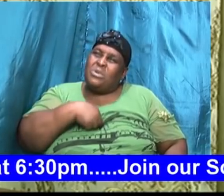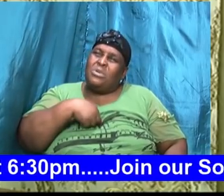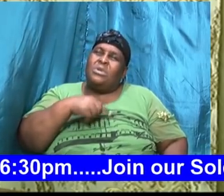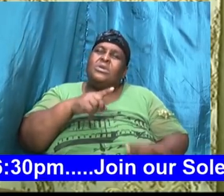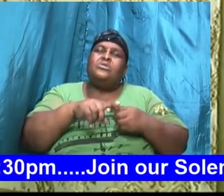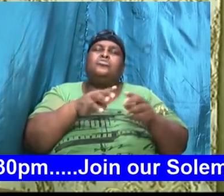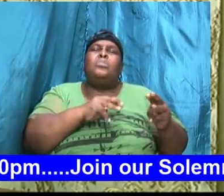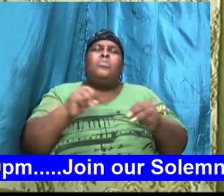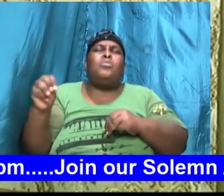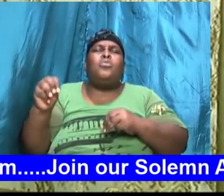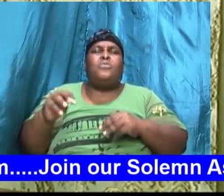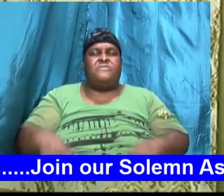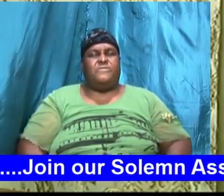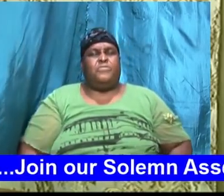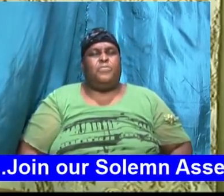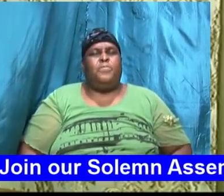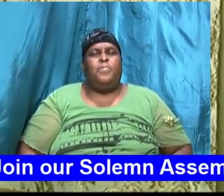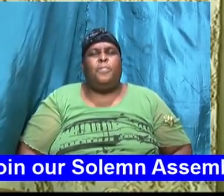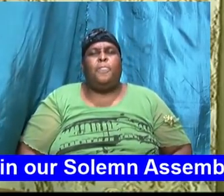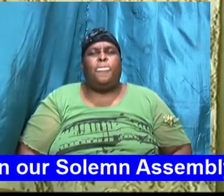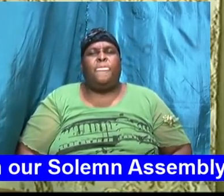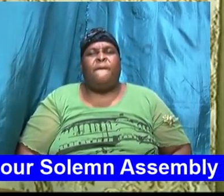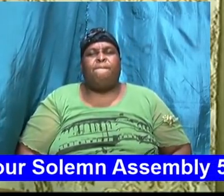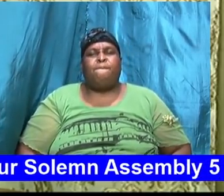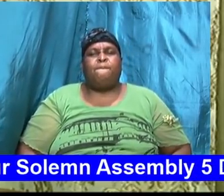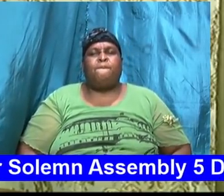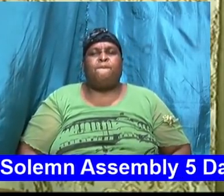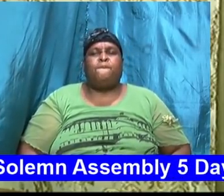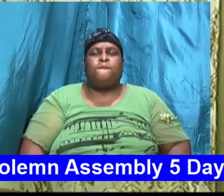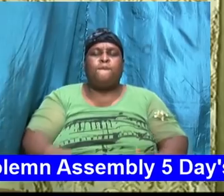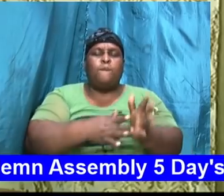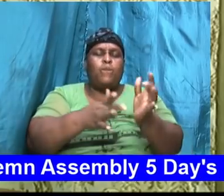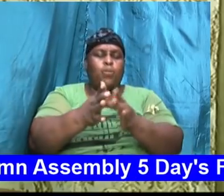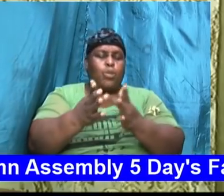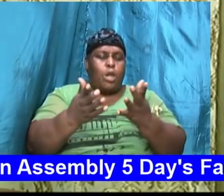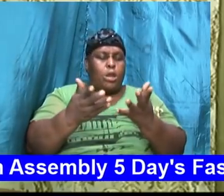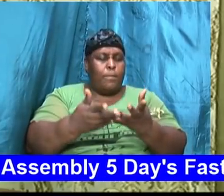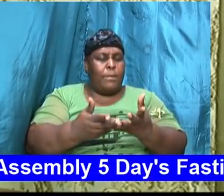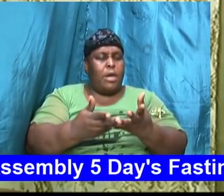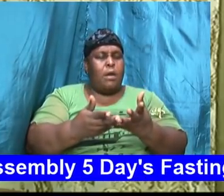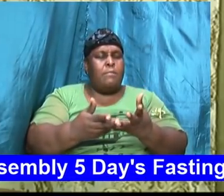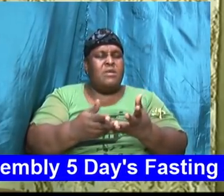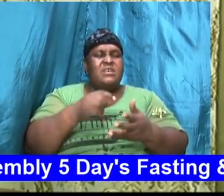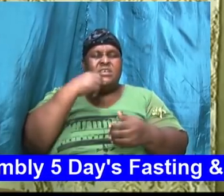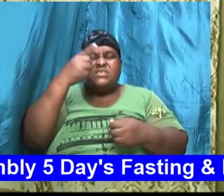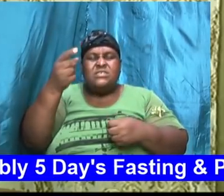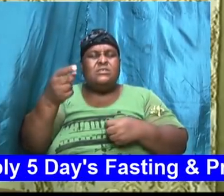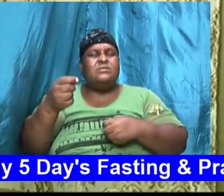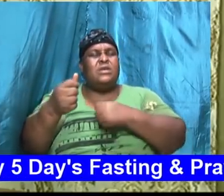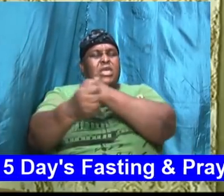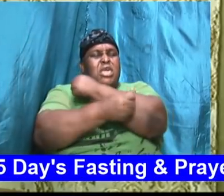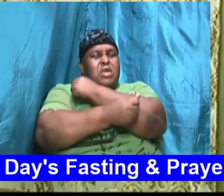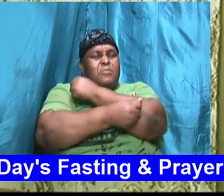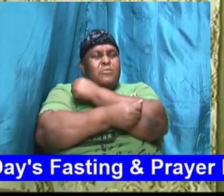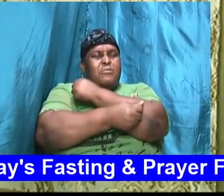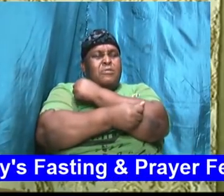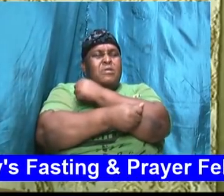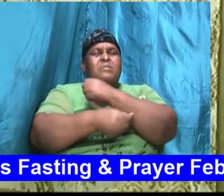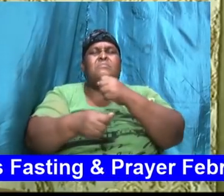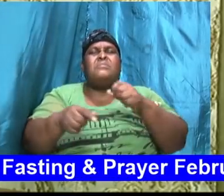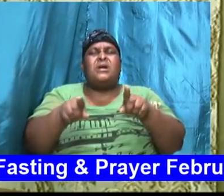this the Bible refer to Abraham as a friend of God